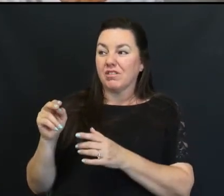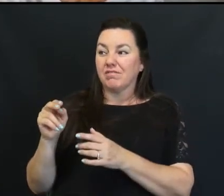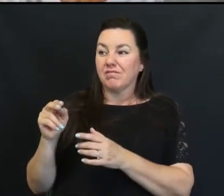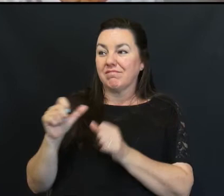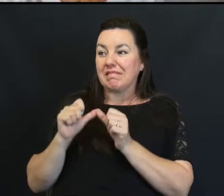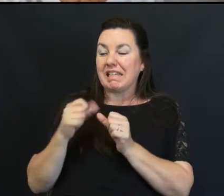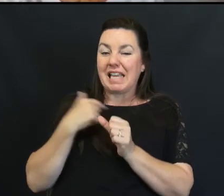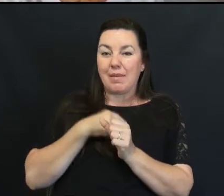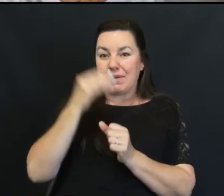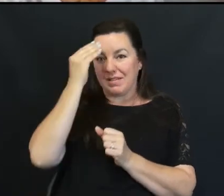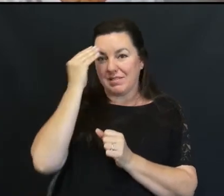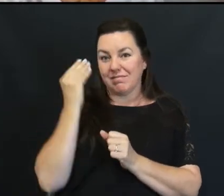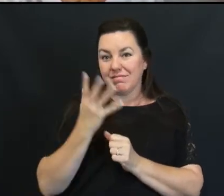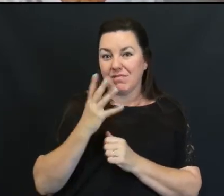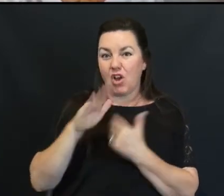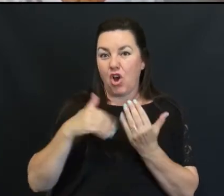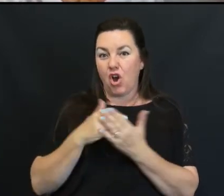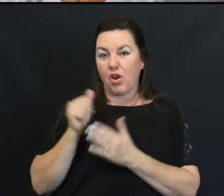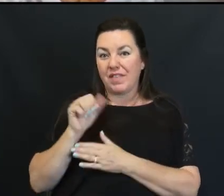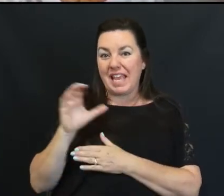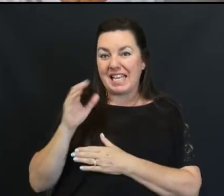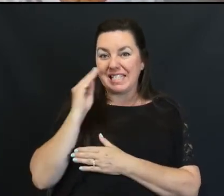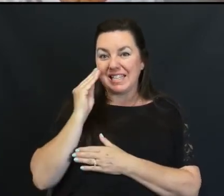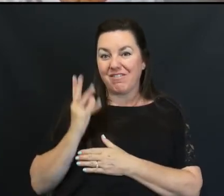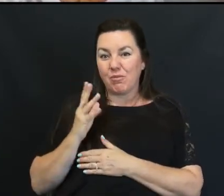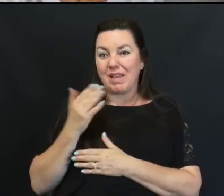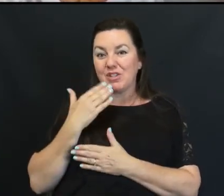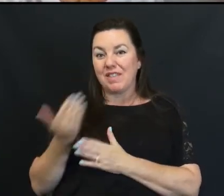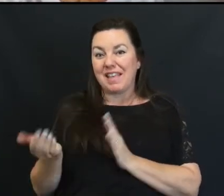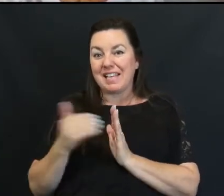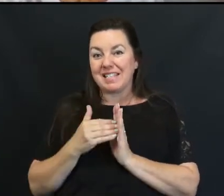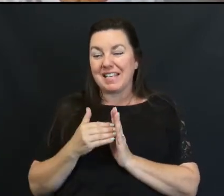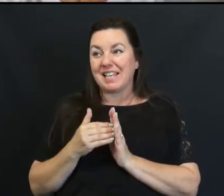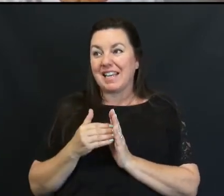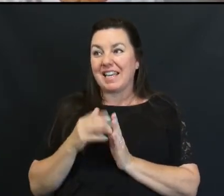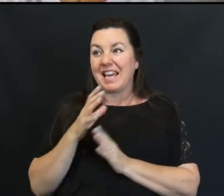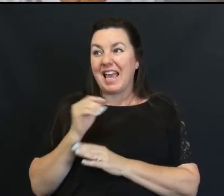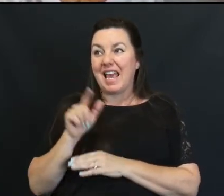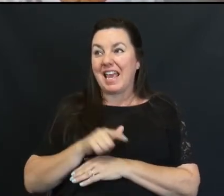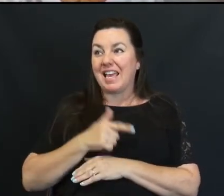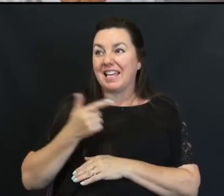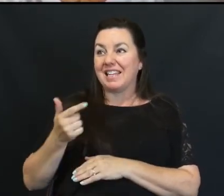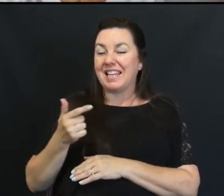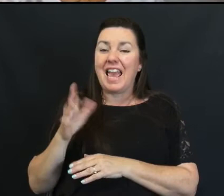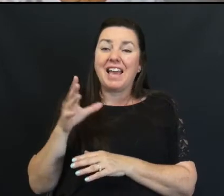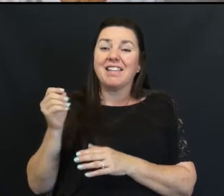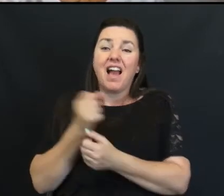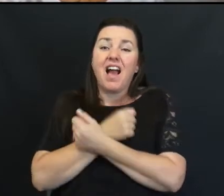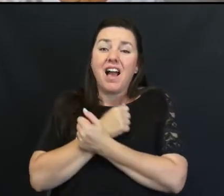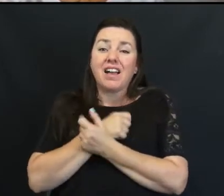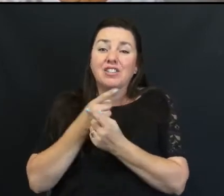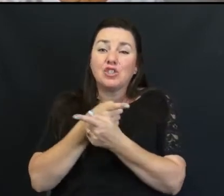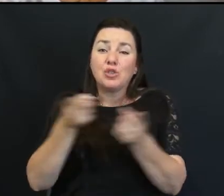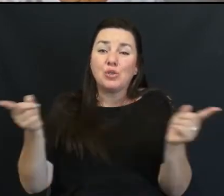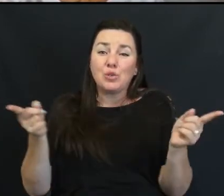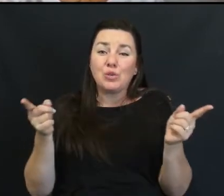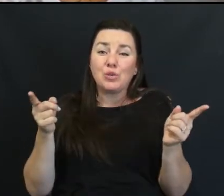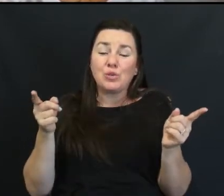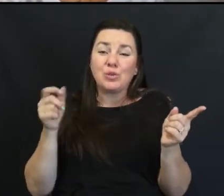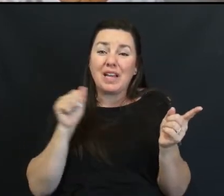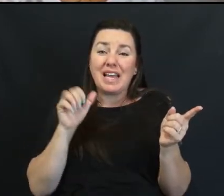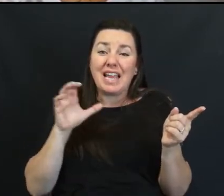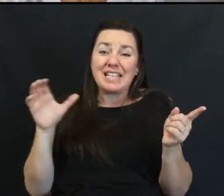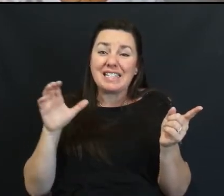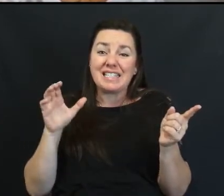With all the ACC information So thanks again And hugs to all Of you out there In ACC